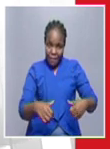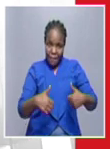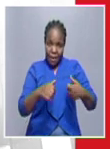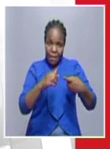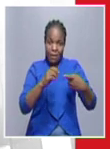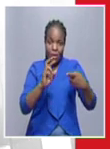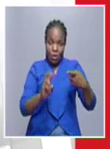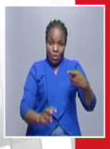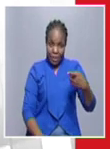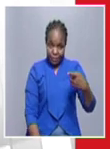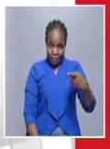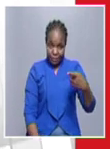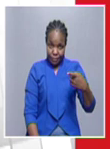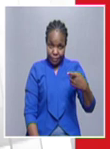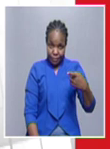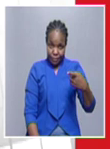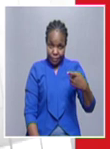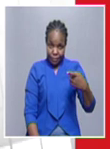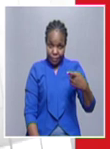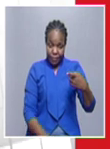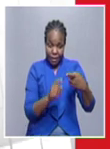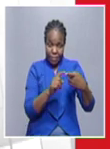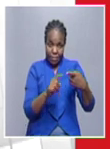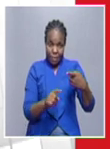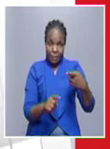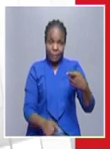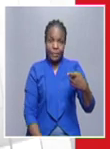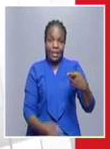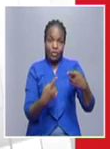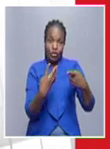swakop mund in among those cases and 14 deaths